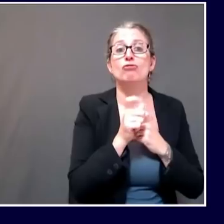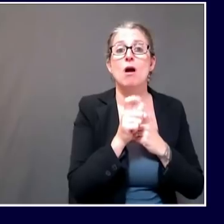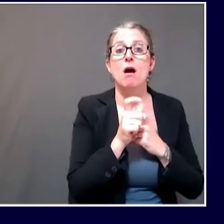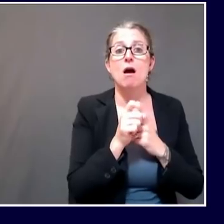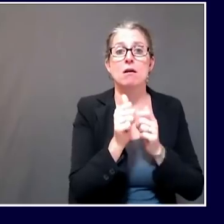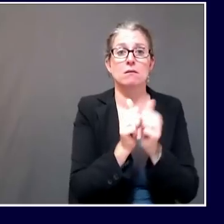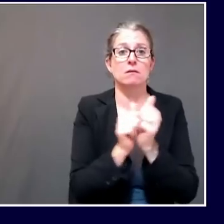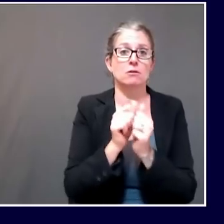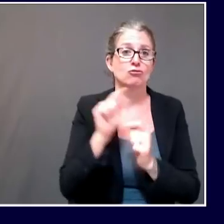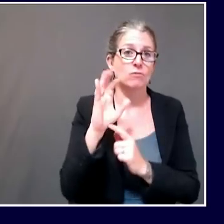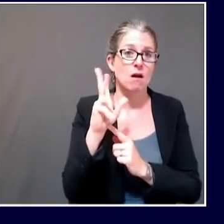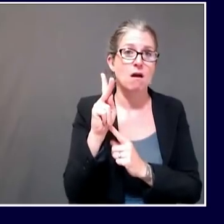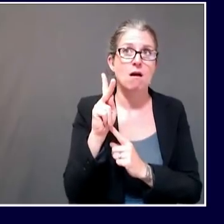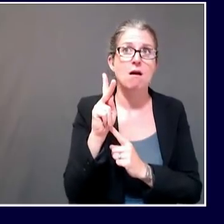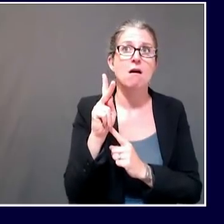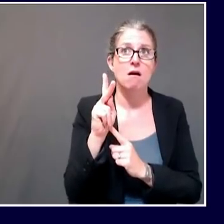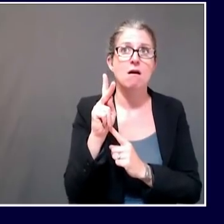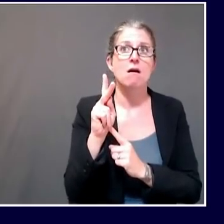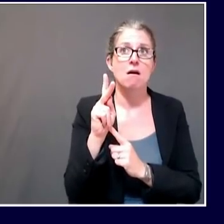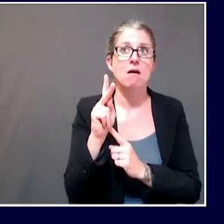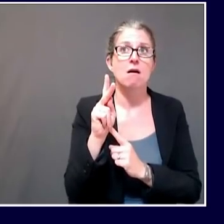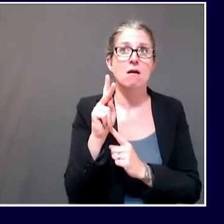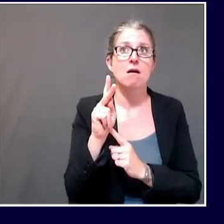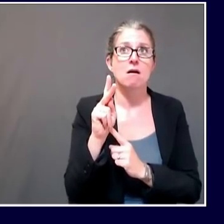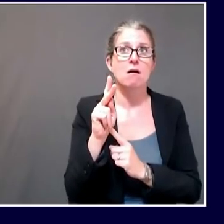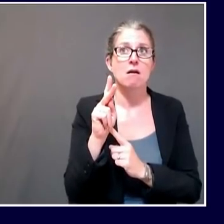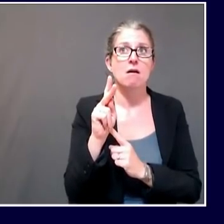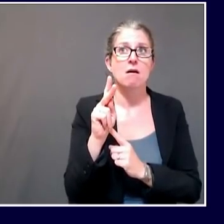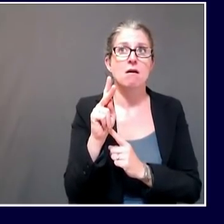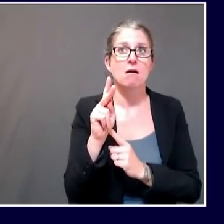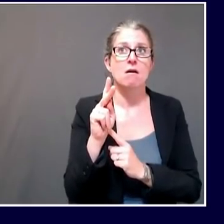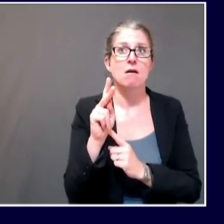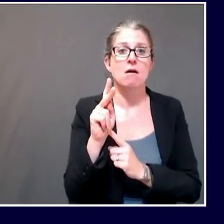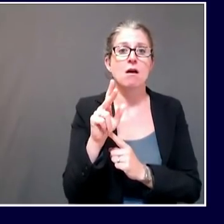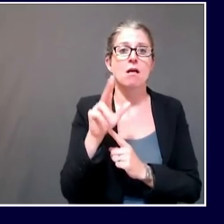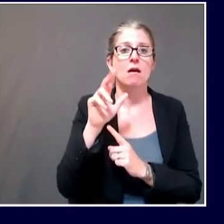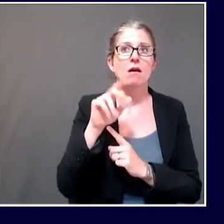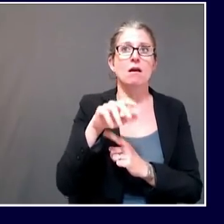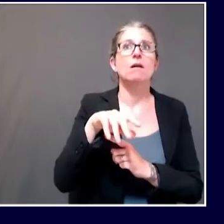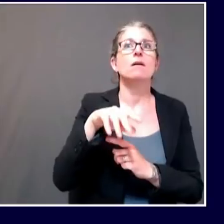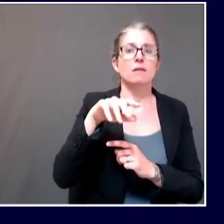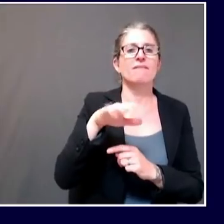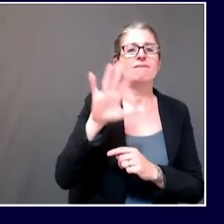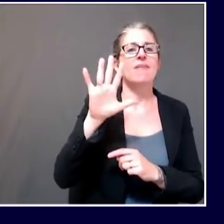applied to a, um, cross country race, which is, I think one of the questions that's come up already.